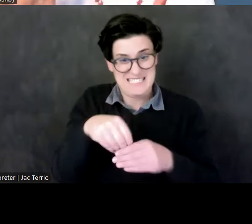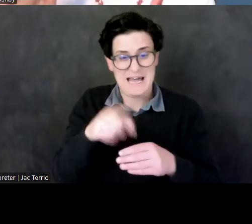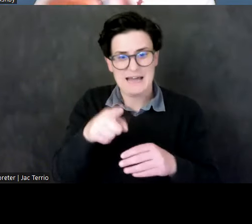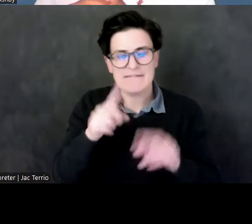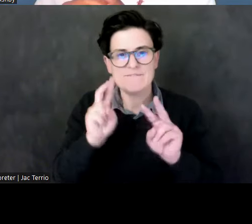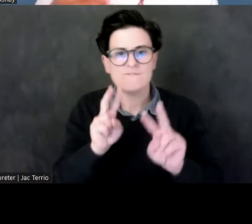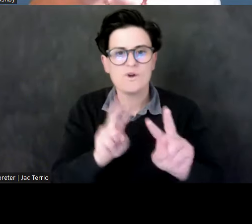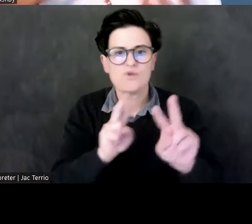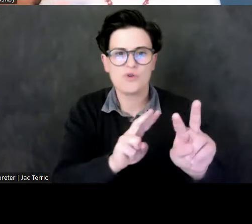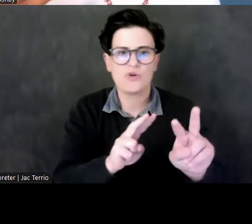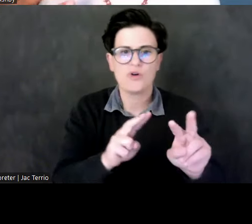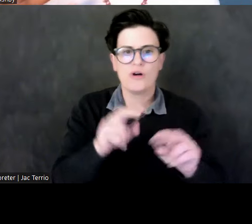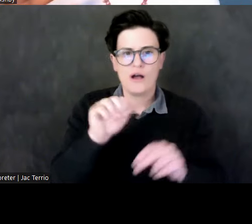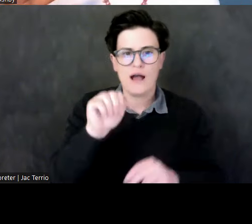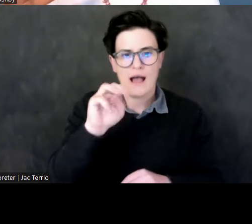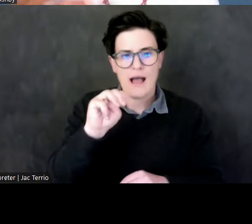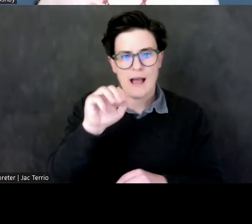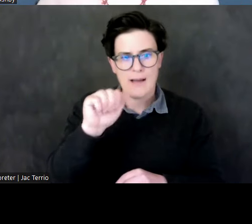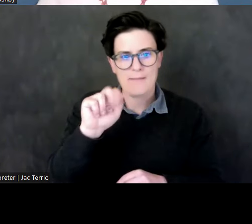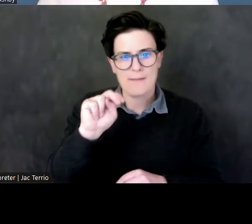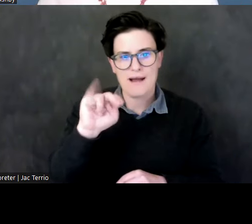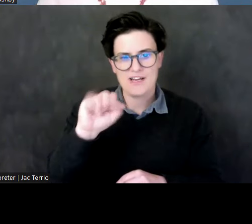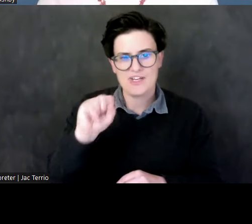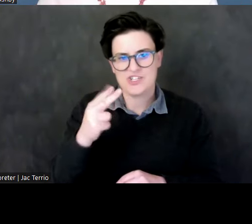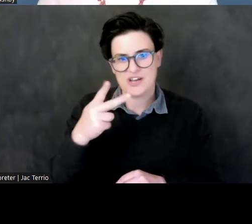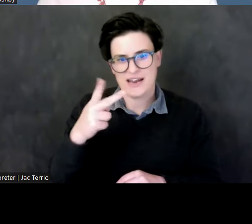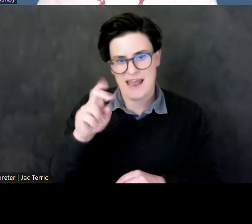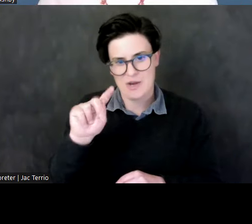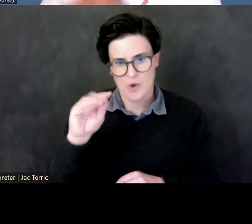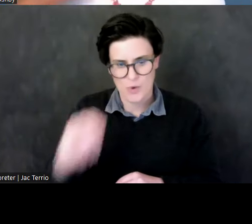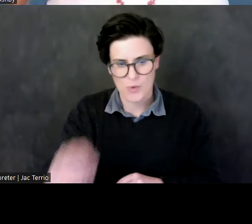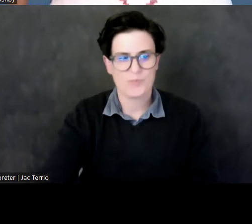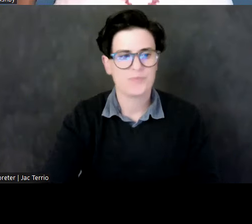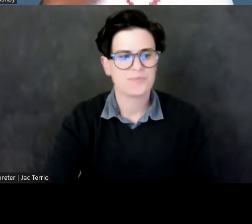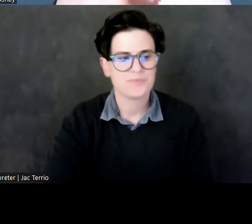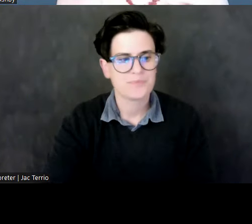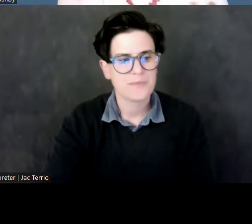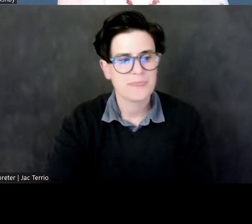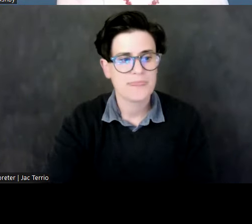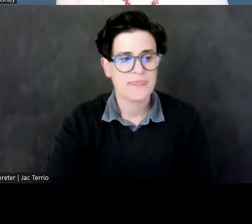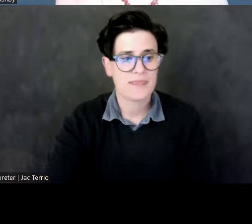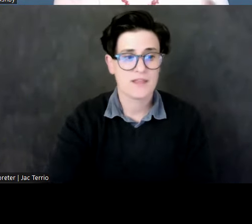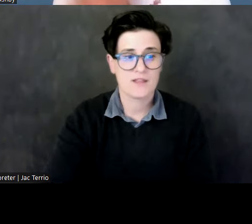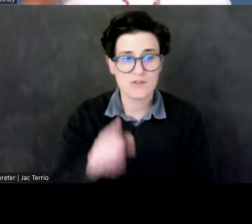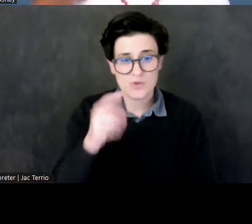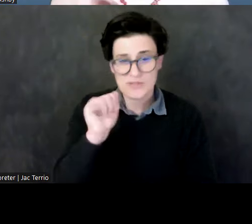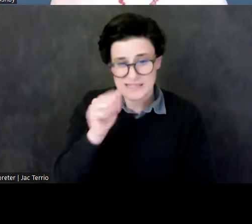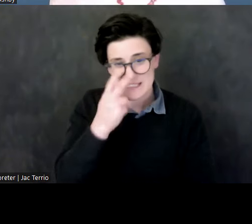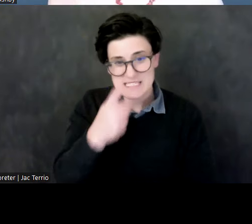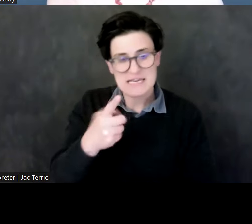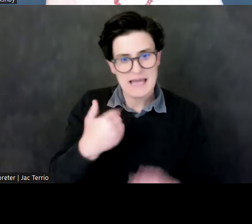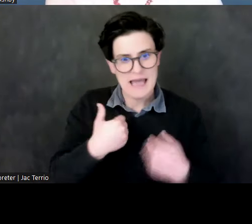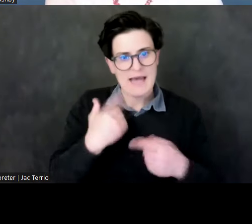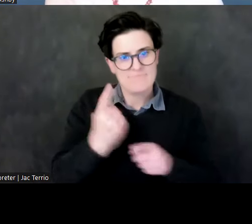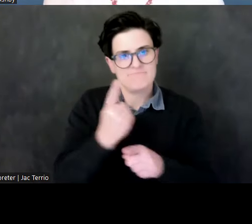see the queen wearing the typical Meroitic royal attire. She has the sash that goes